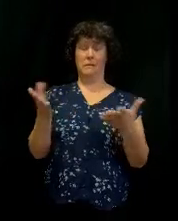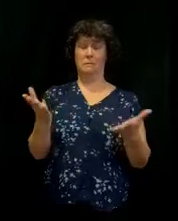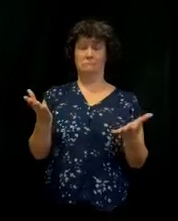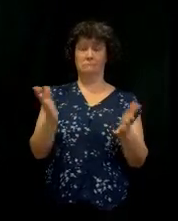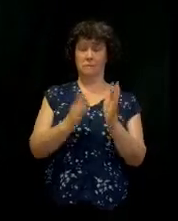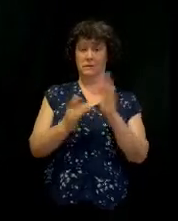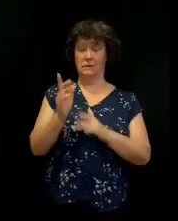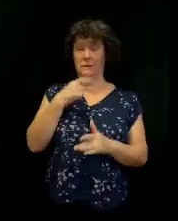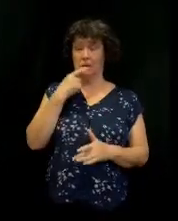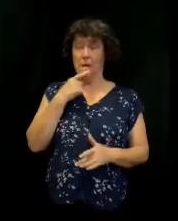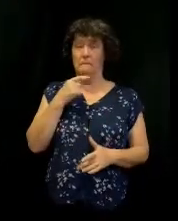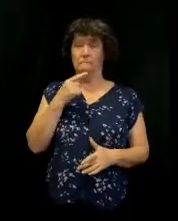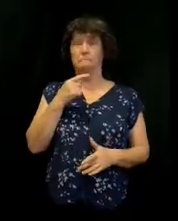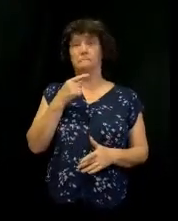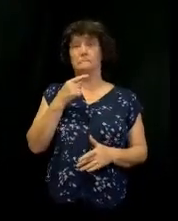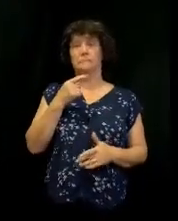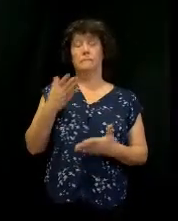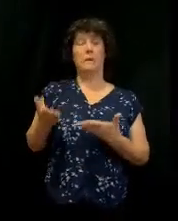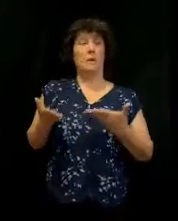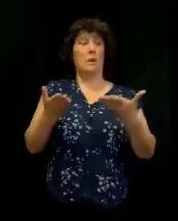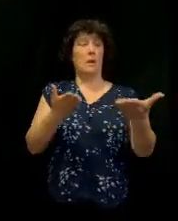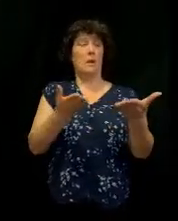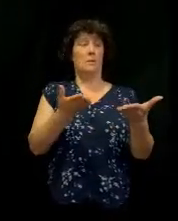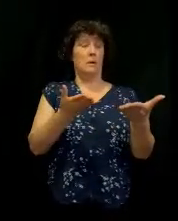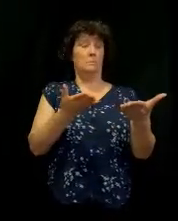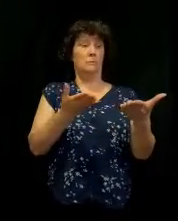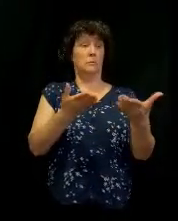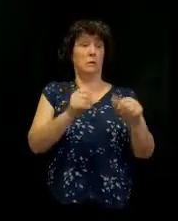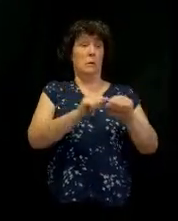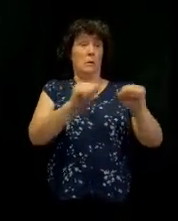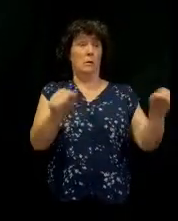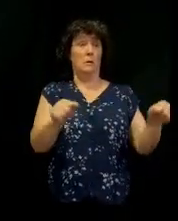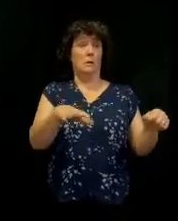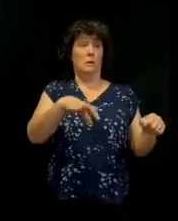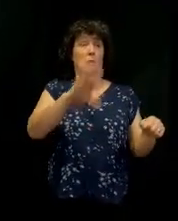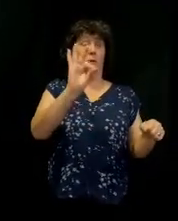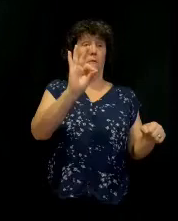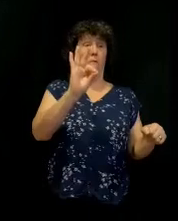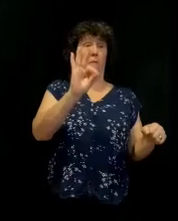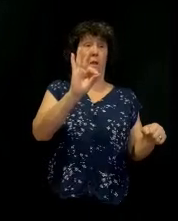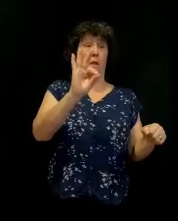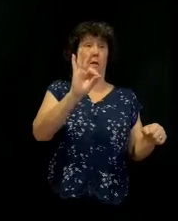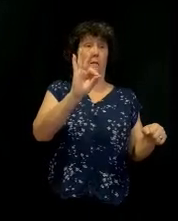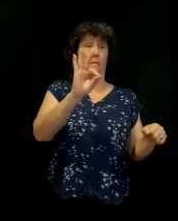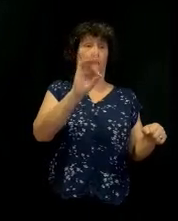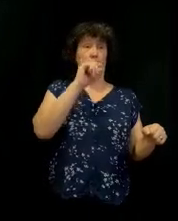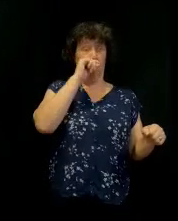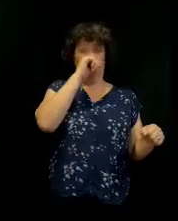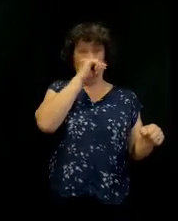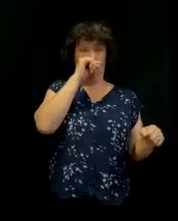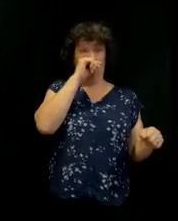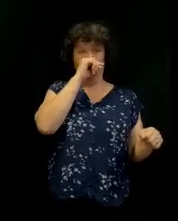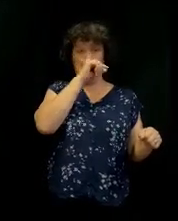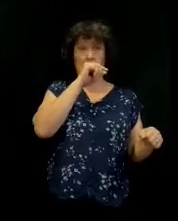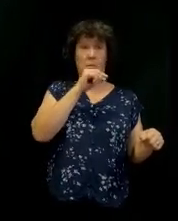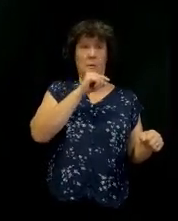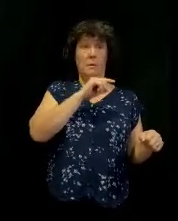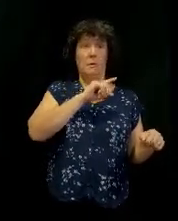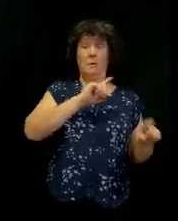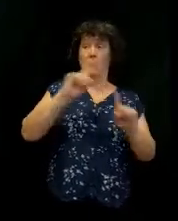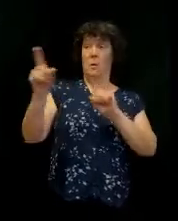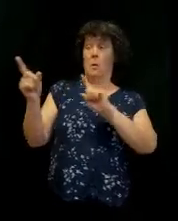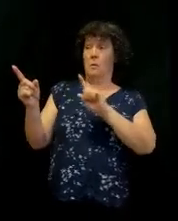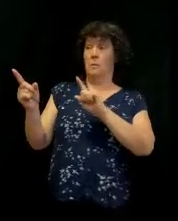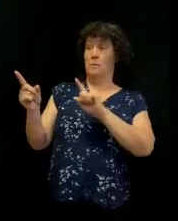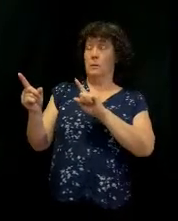Jesus said it like this. He said, if you bring your gift to the altar and you find that you have awe to get someone, he said, leave your gift at the altar. Go reconcile to